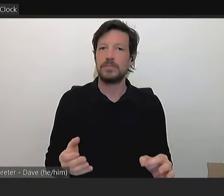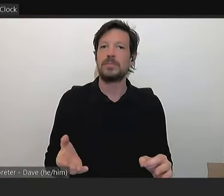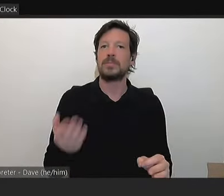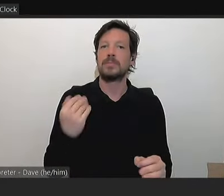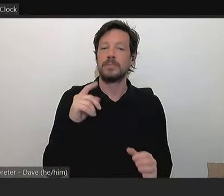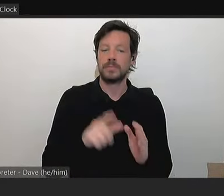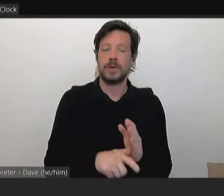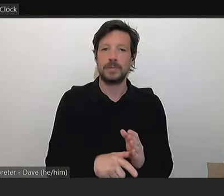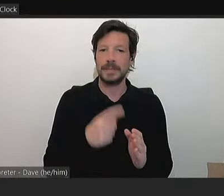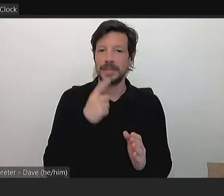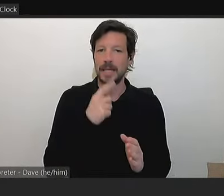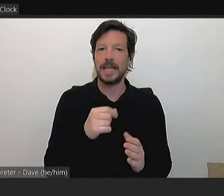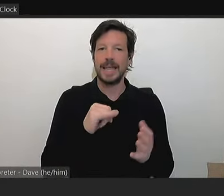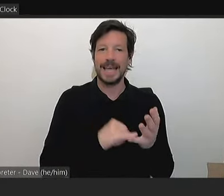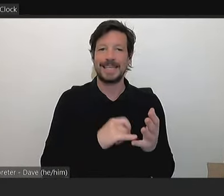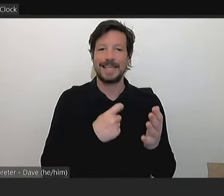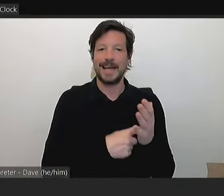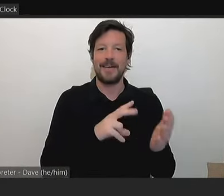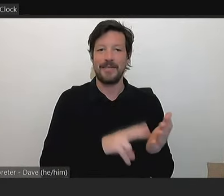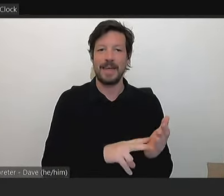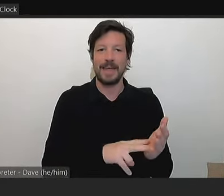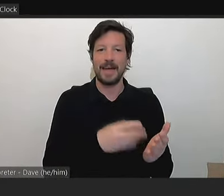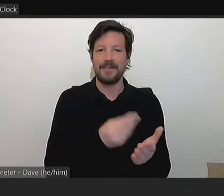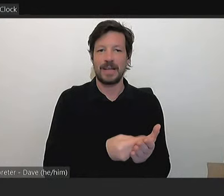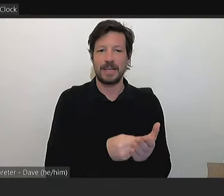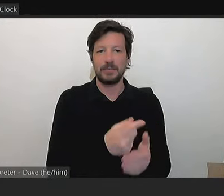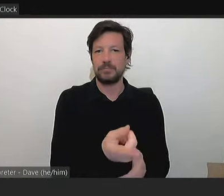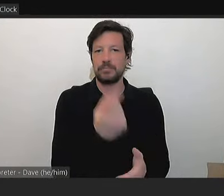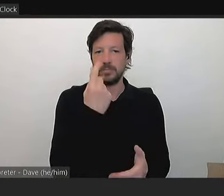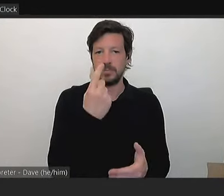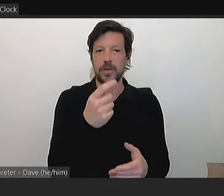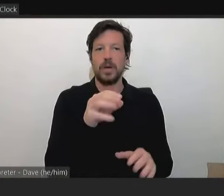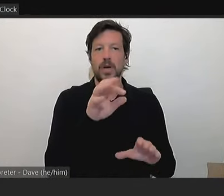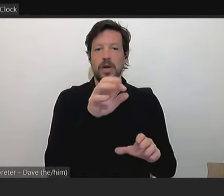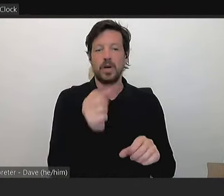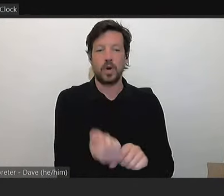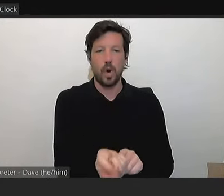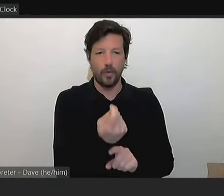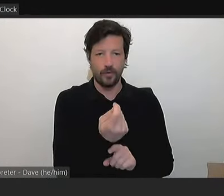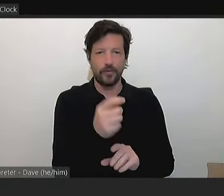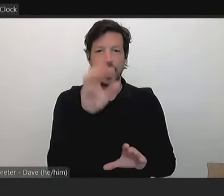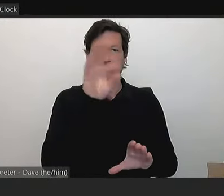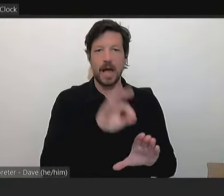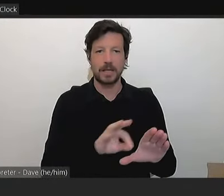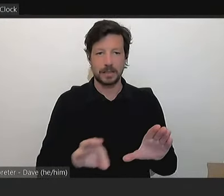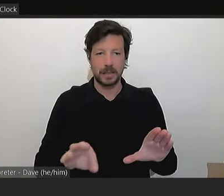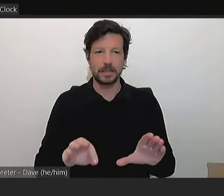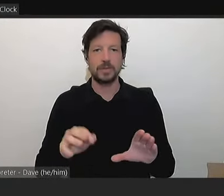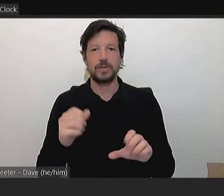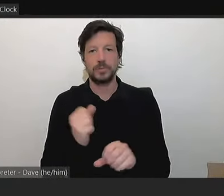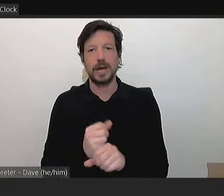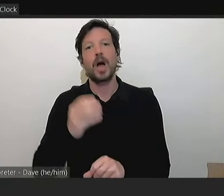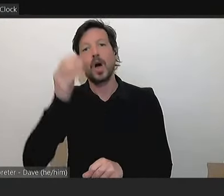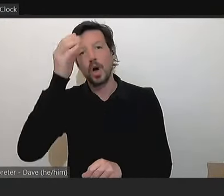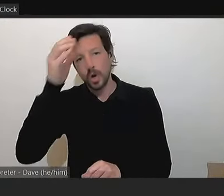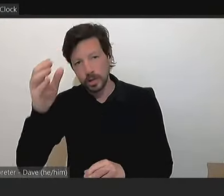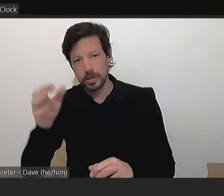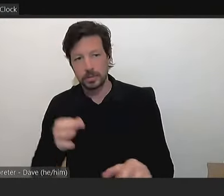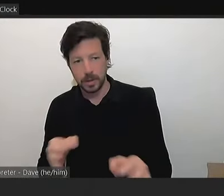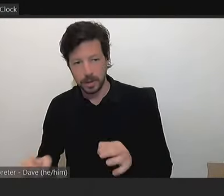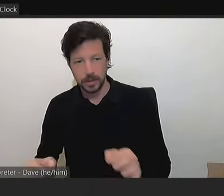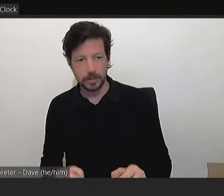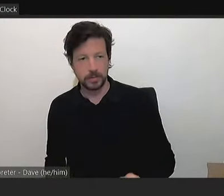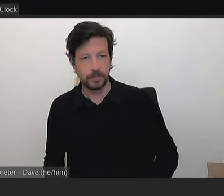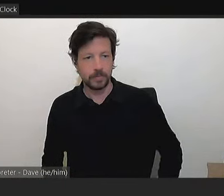funding to, uh, engage a golf architect to do a concept plan for the layout and the integration of that with,